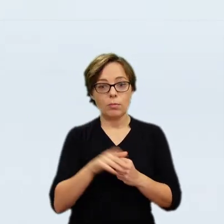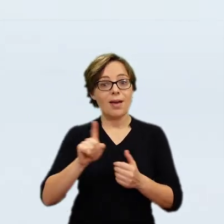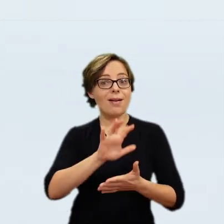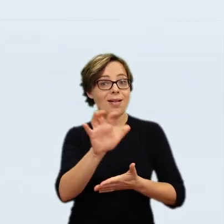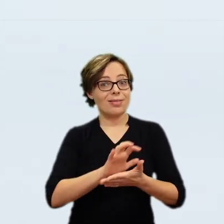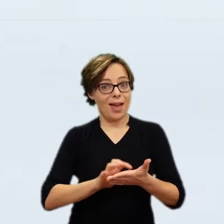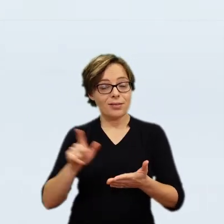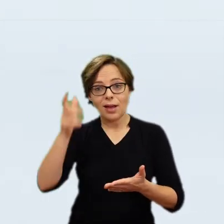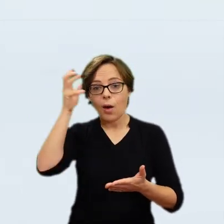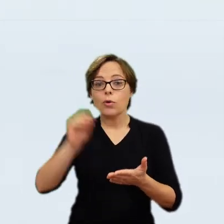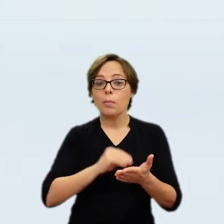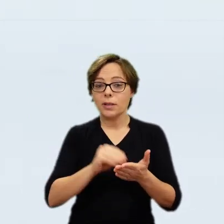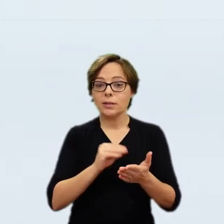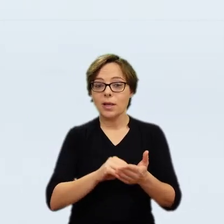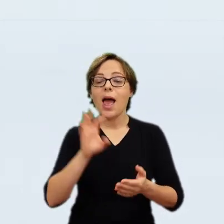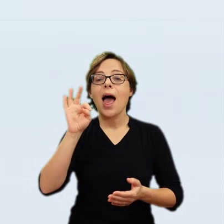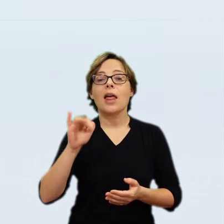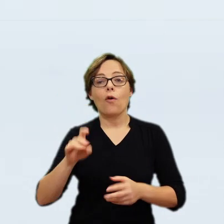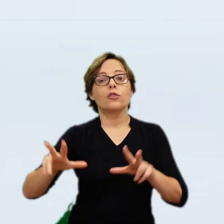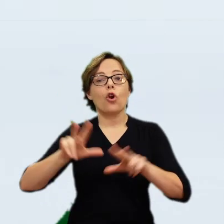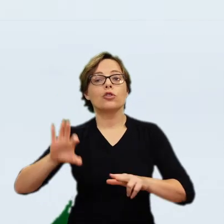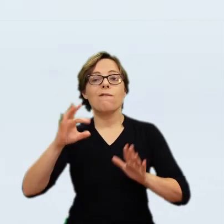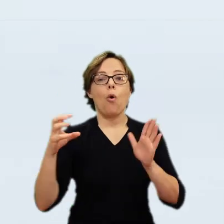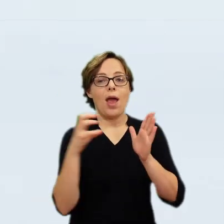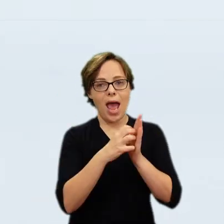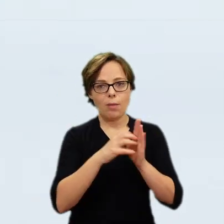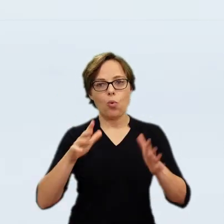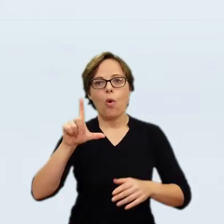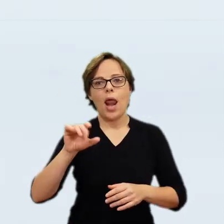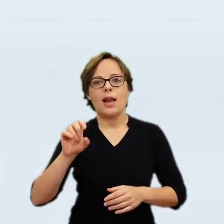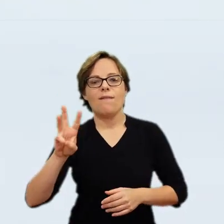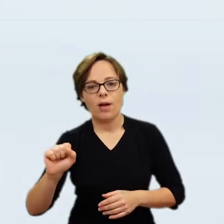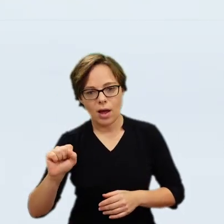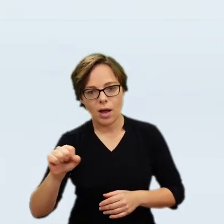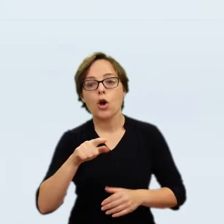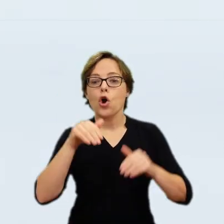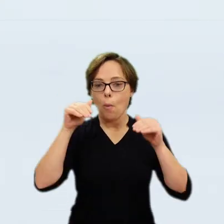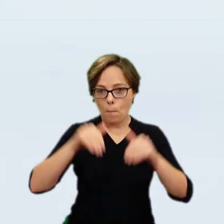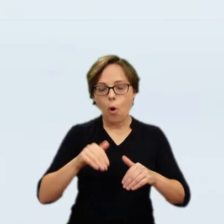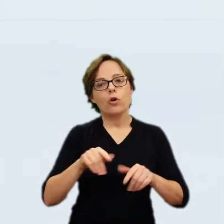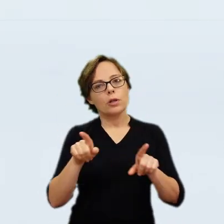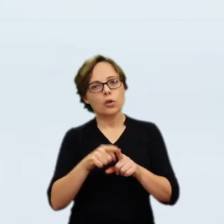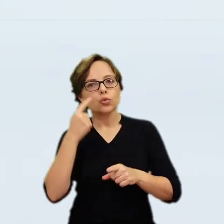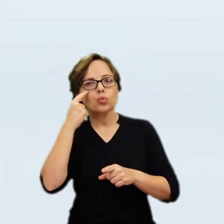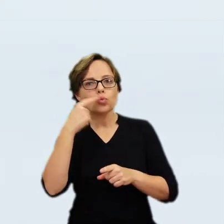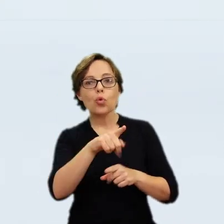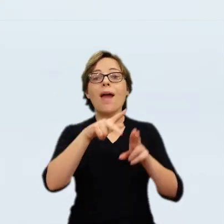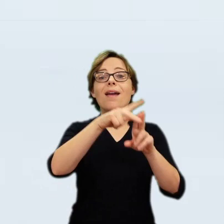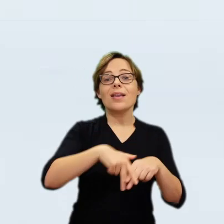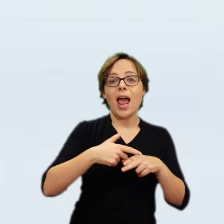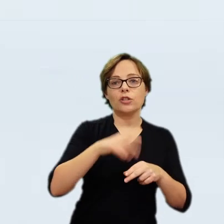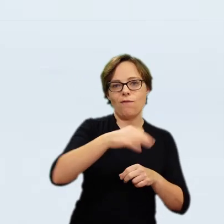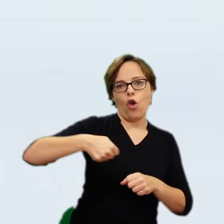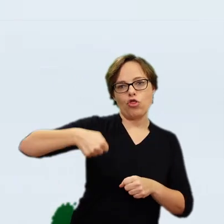Of Setian origins, the war hammer or nadjak was also used by Polish cavalry. In the Polish